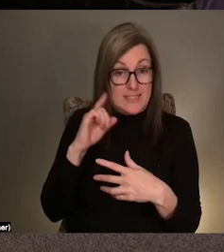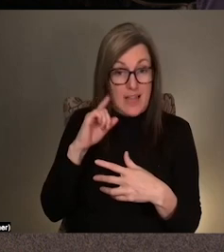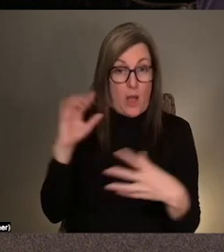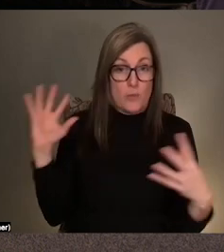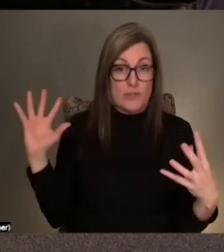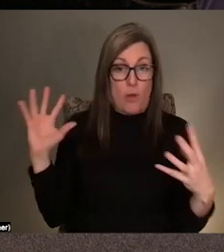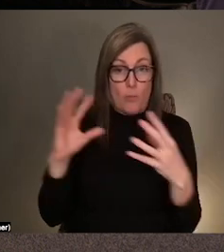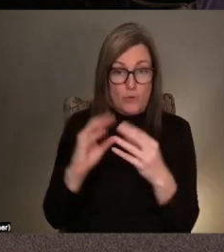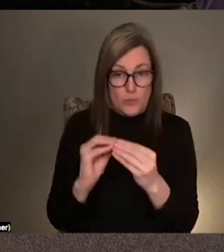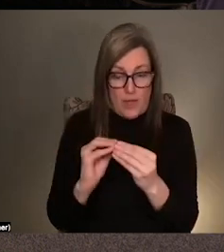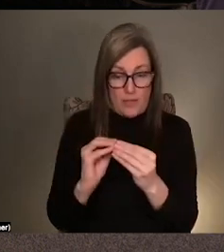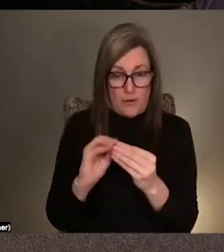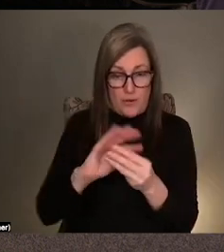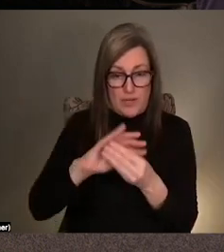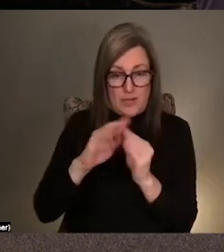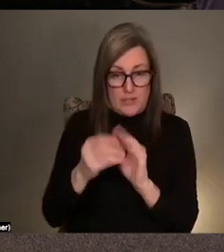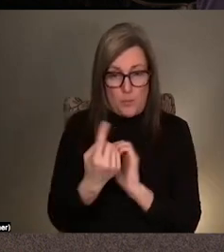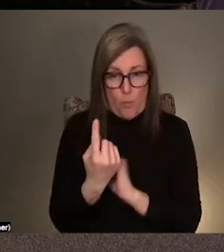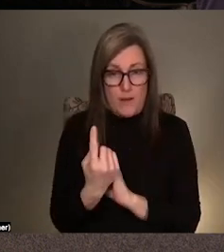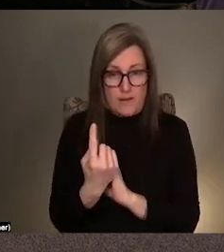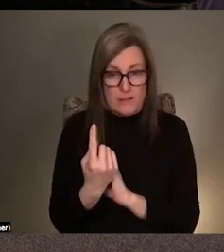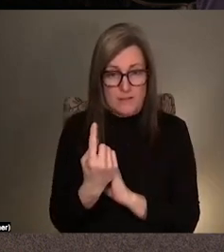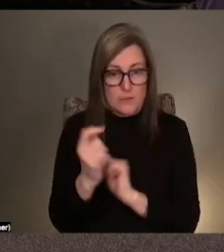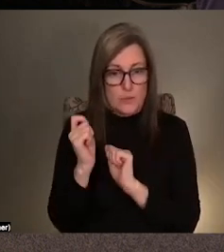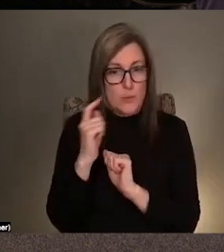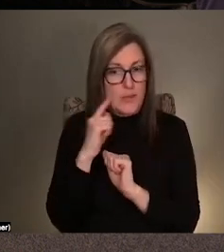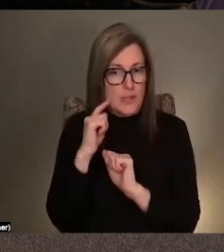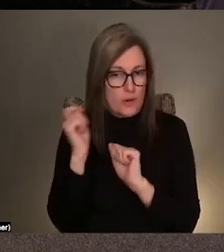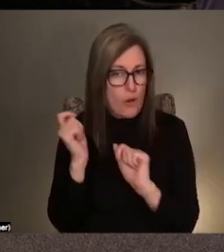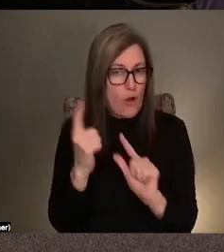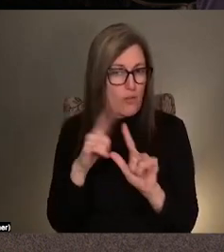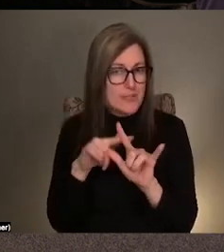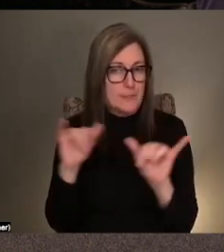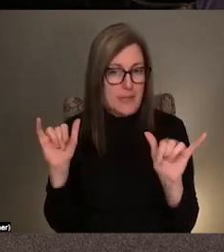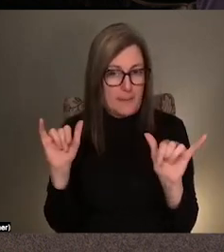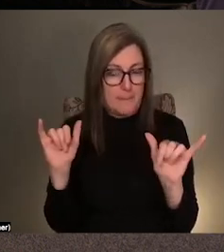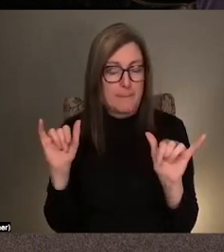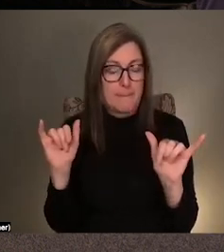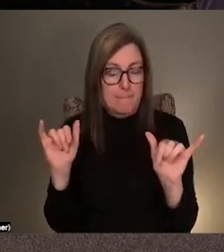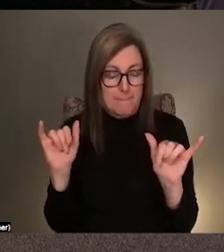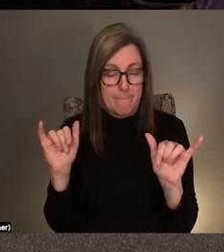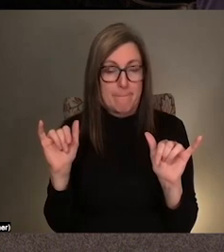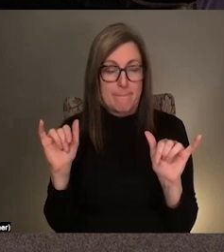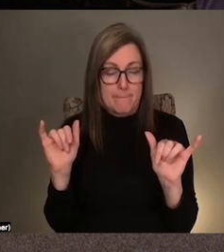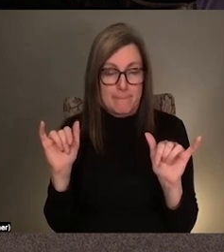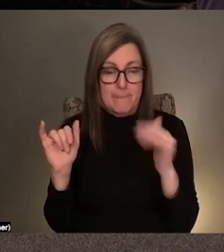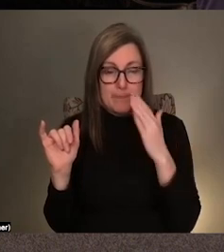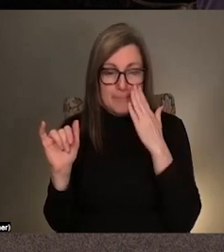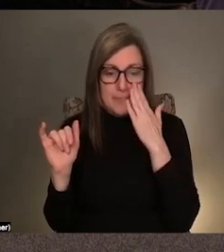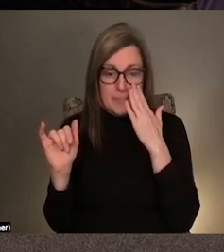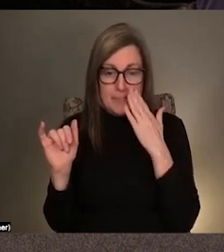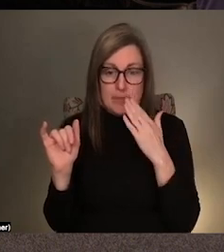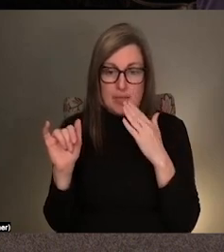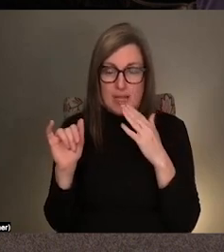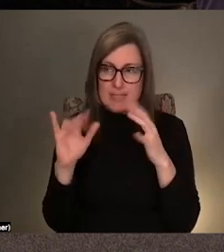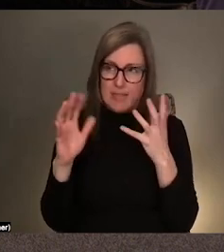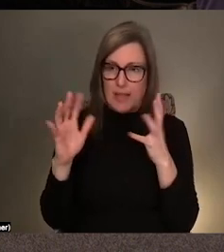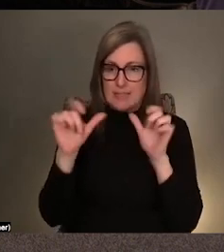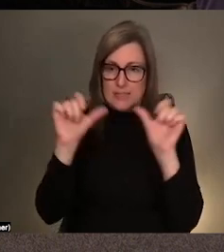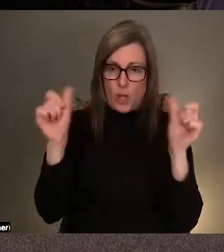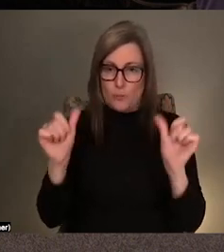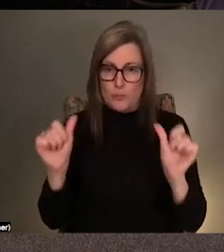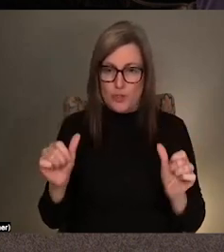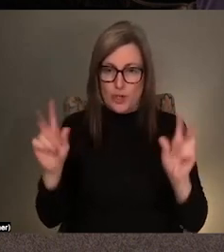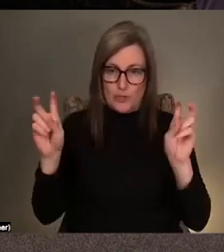everything is heard at the same time and it's very much, it's very sculptural in that you take up